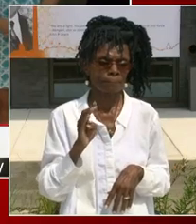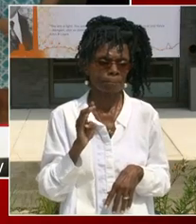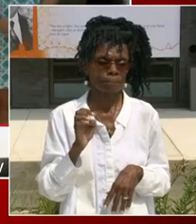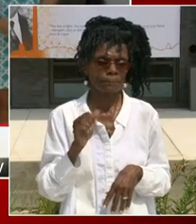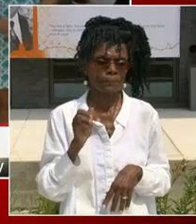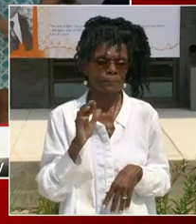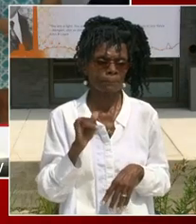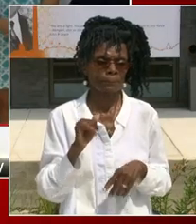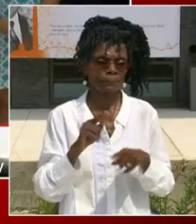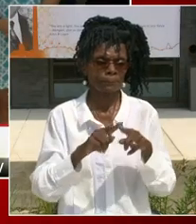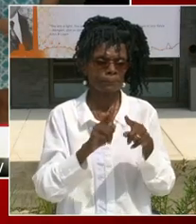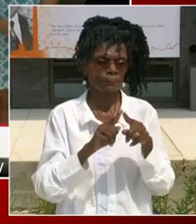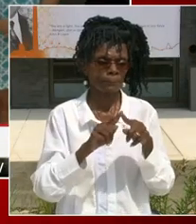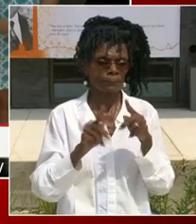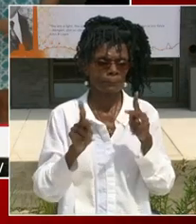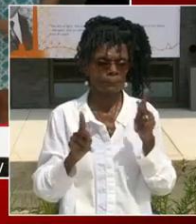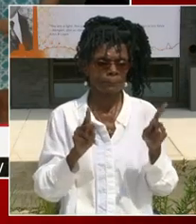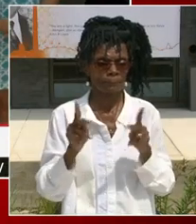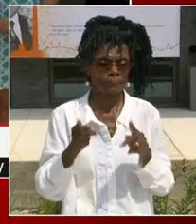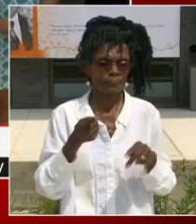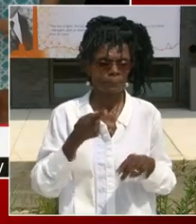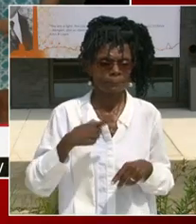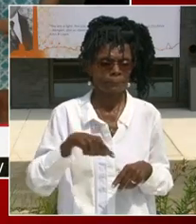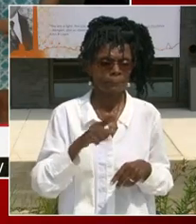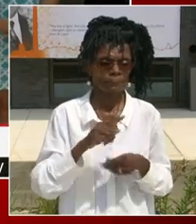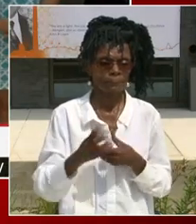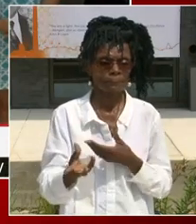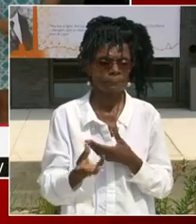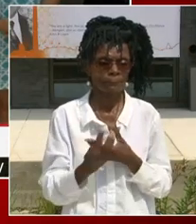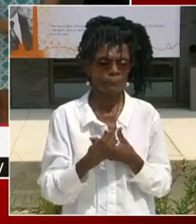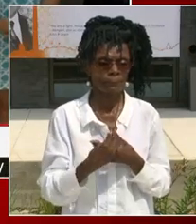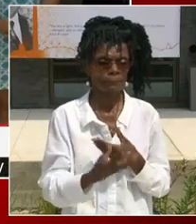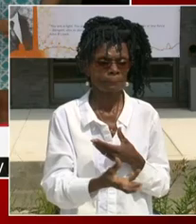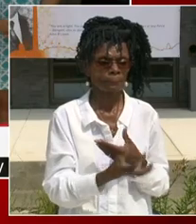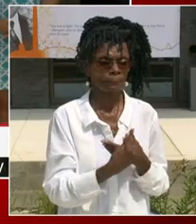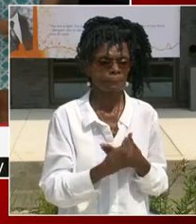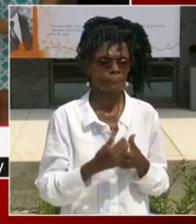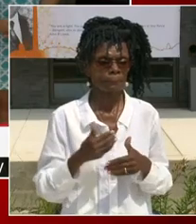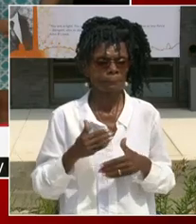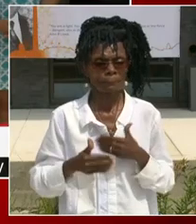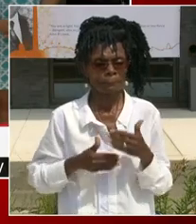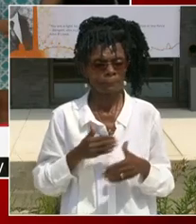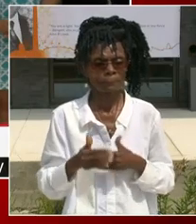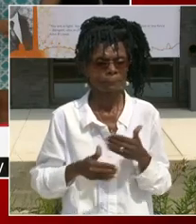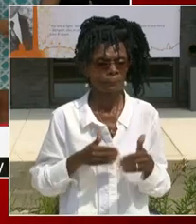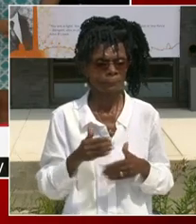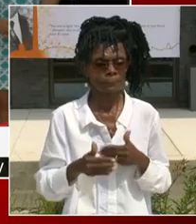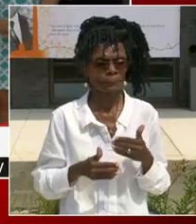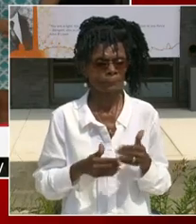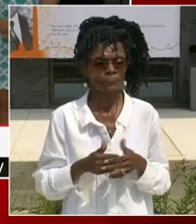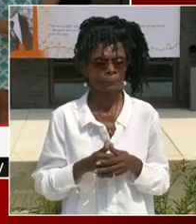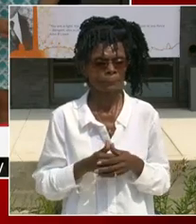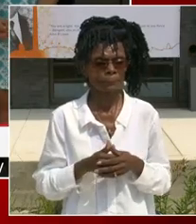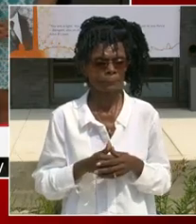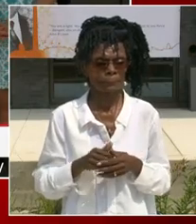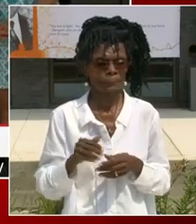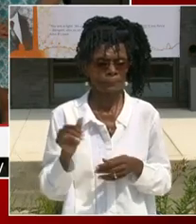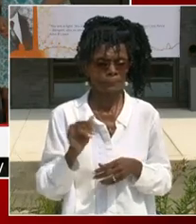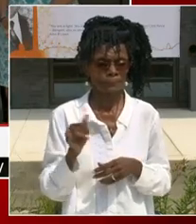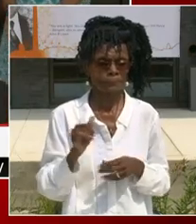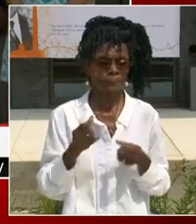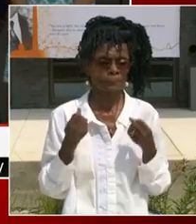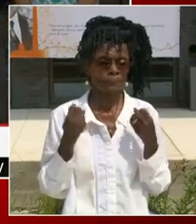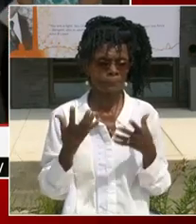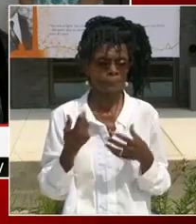wanted to see for this building. What did they envision for this building? And many of the people who were involved in doing that were also former member